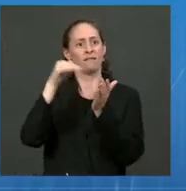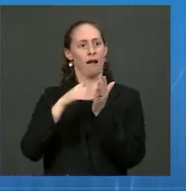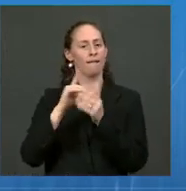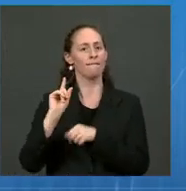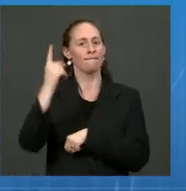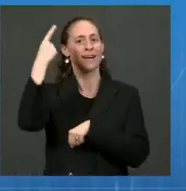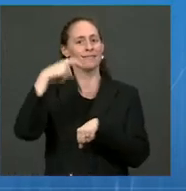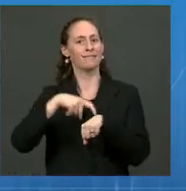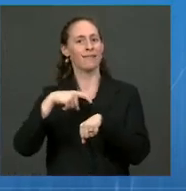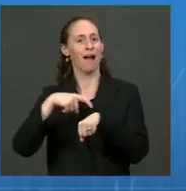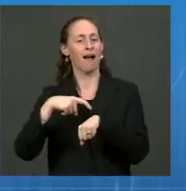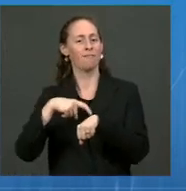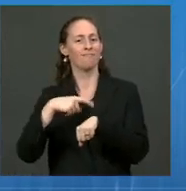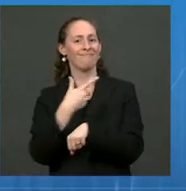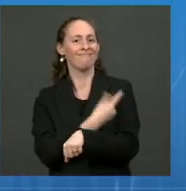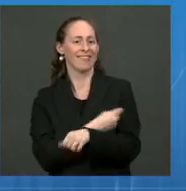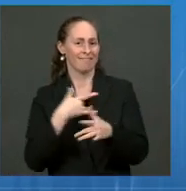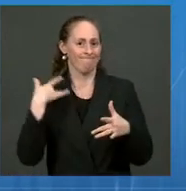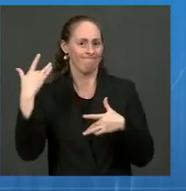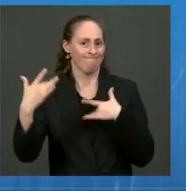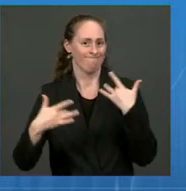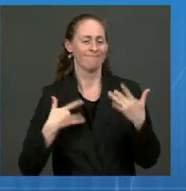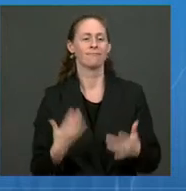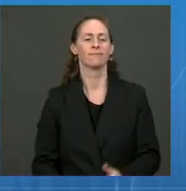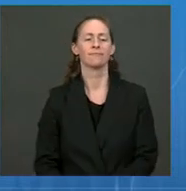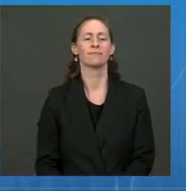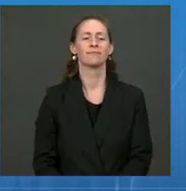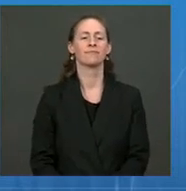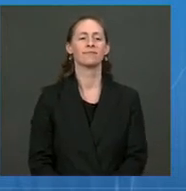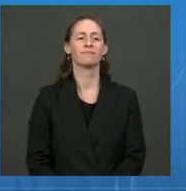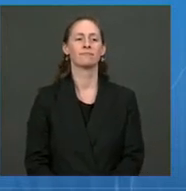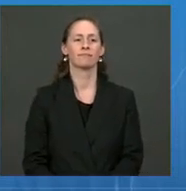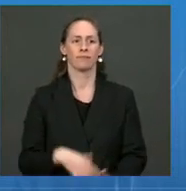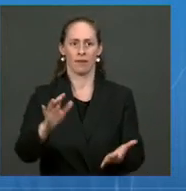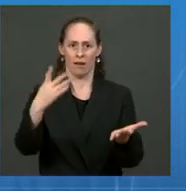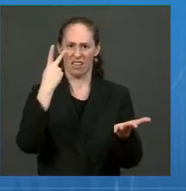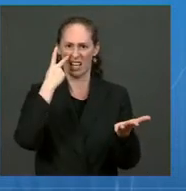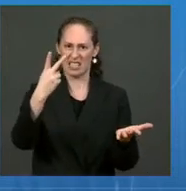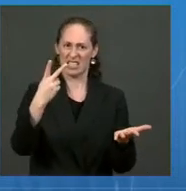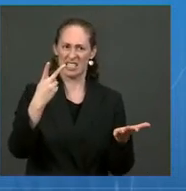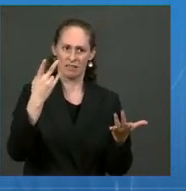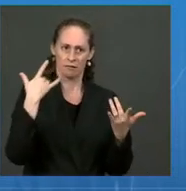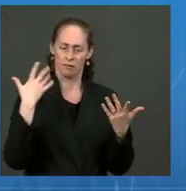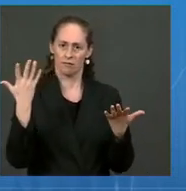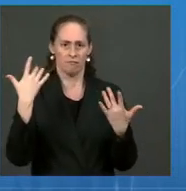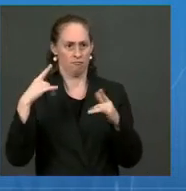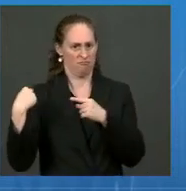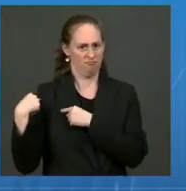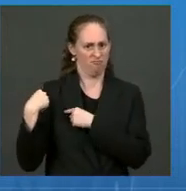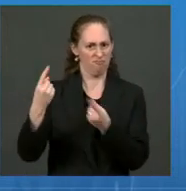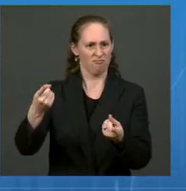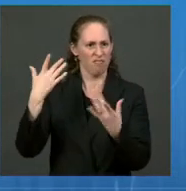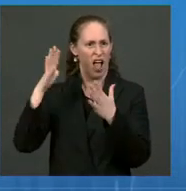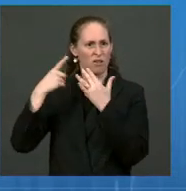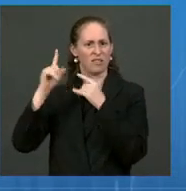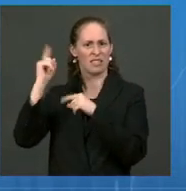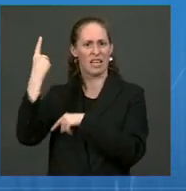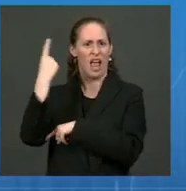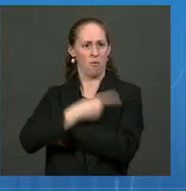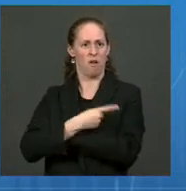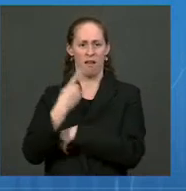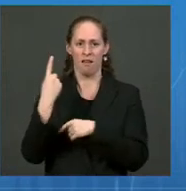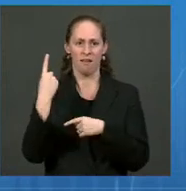These are both the single, highest day totals in the past two weeks. And today, we will hit